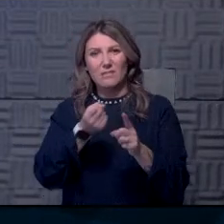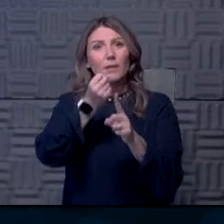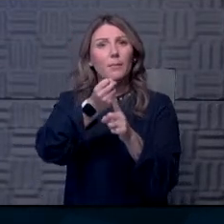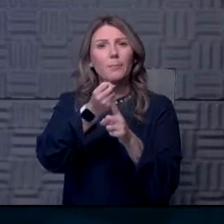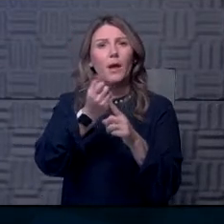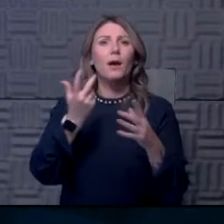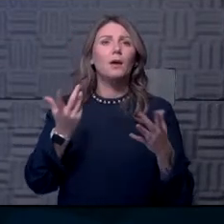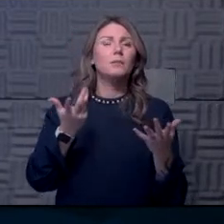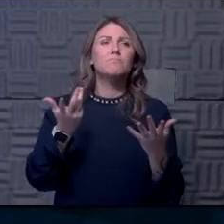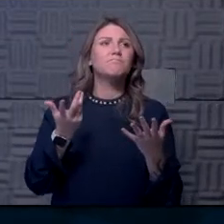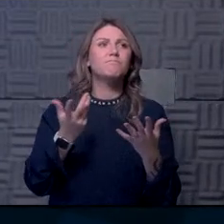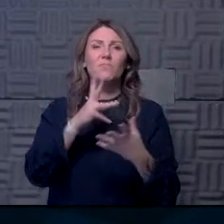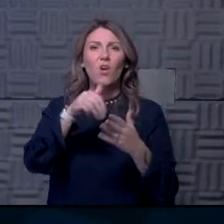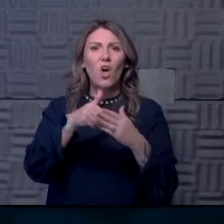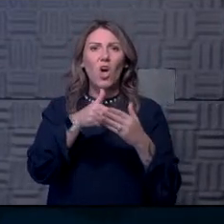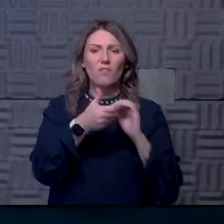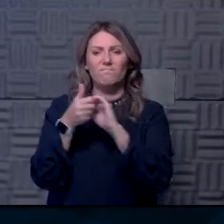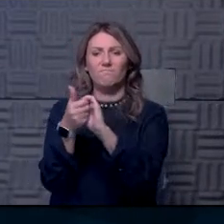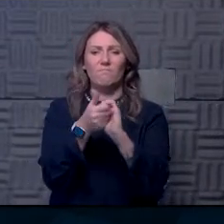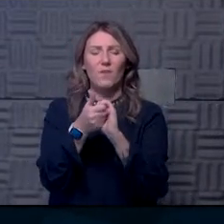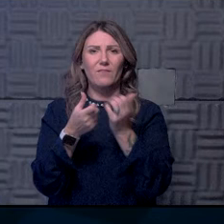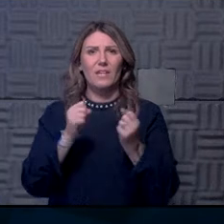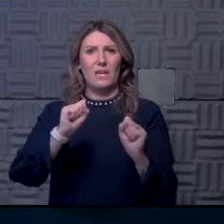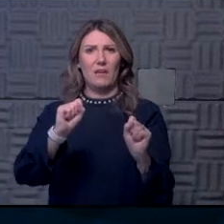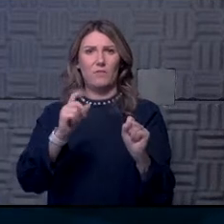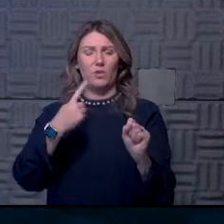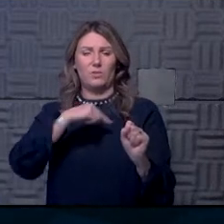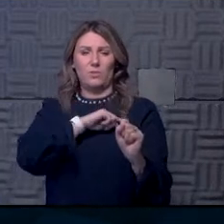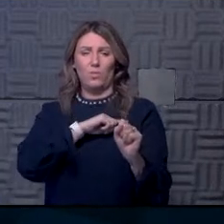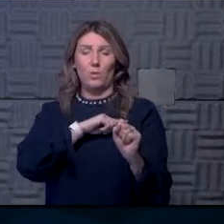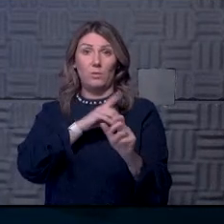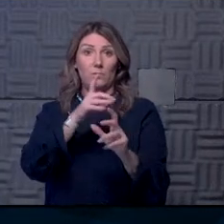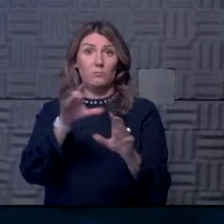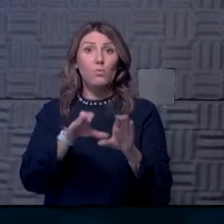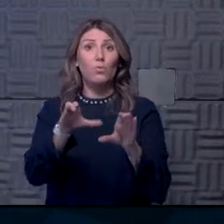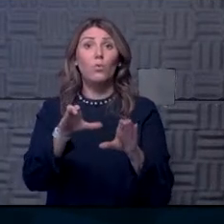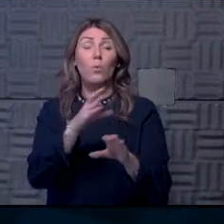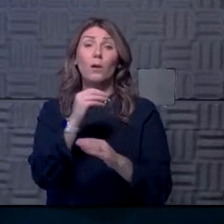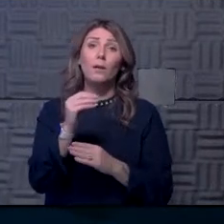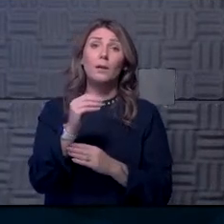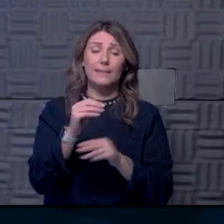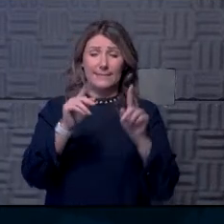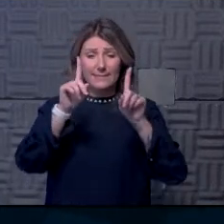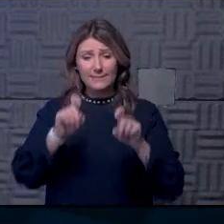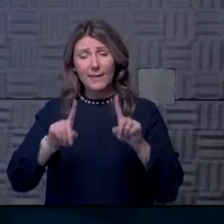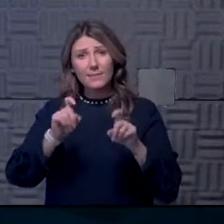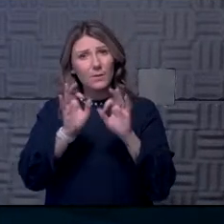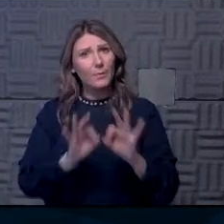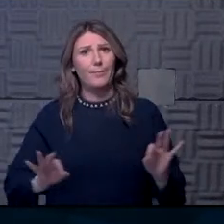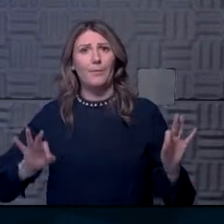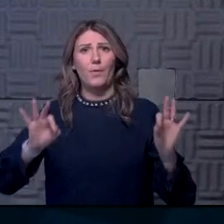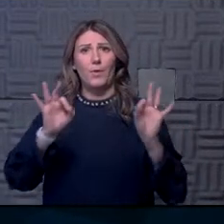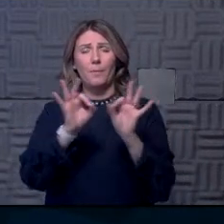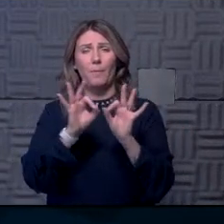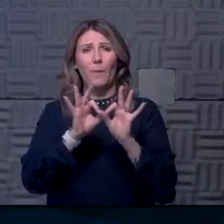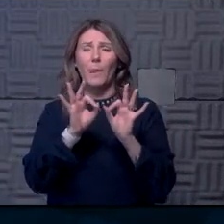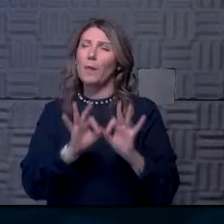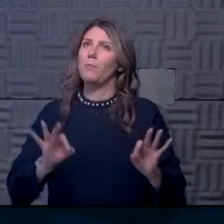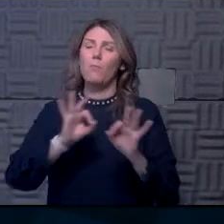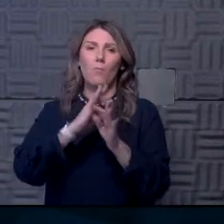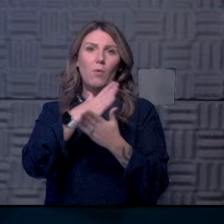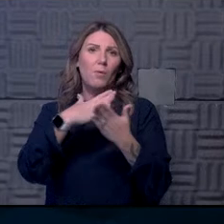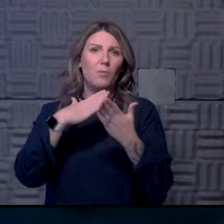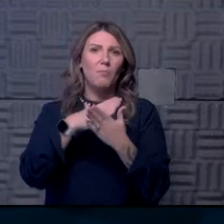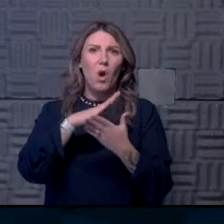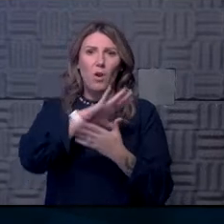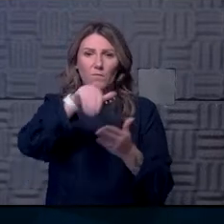of, of, uh, all the collaborative efforts and testing that we're, that we're taking. And, and I think, um, testing is important and it is an important piece of the portfolio as